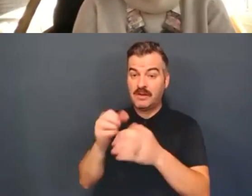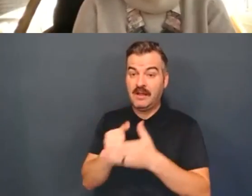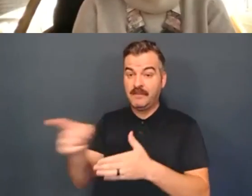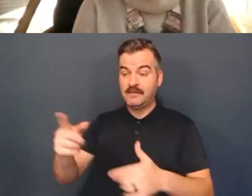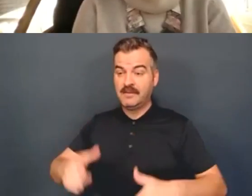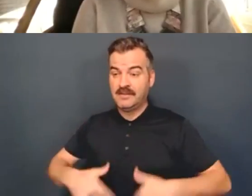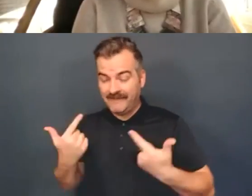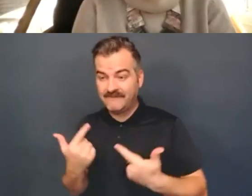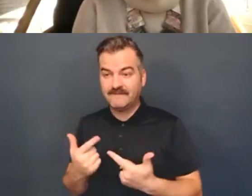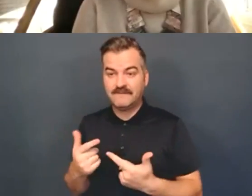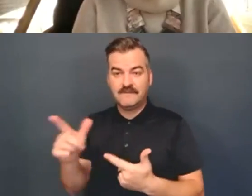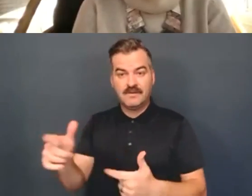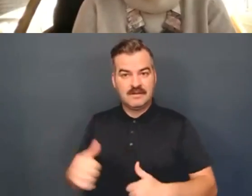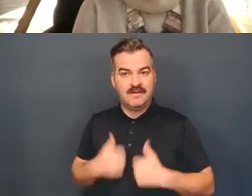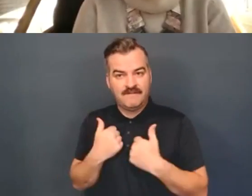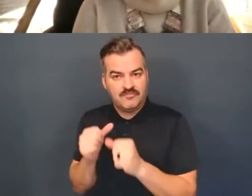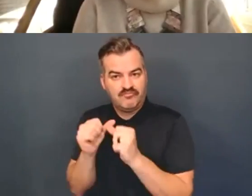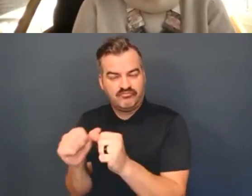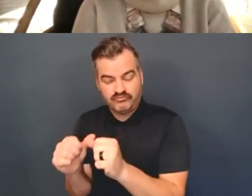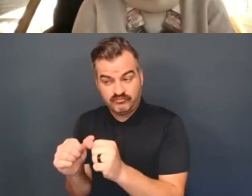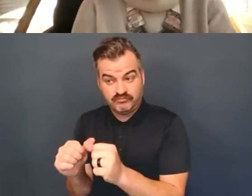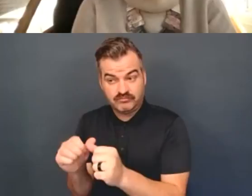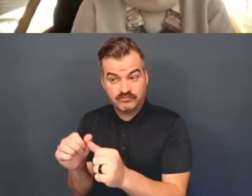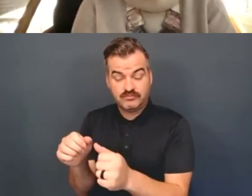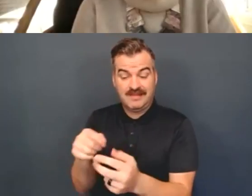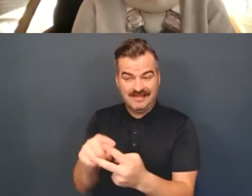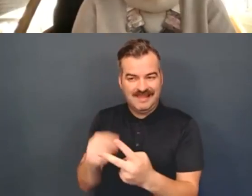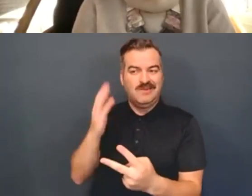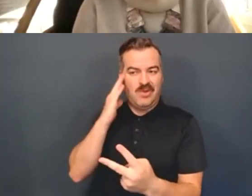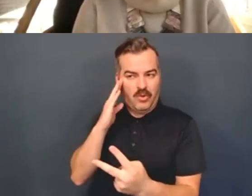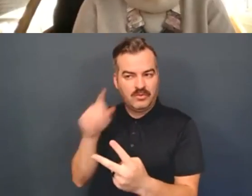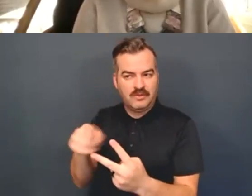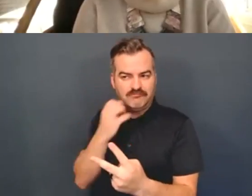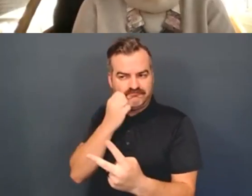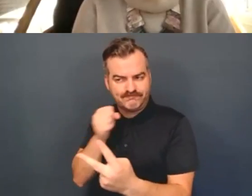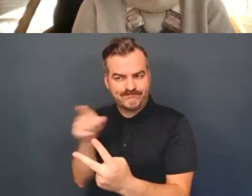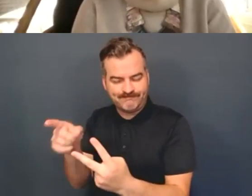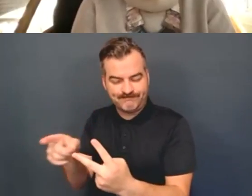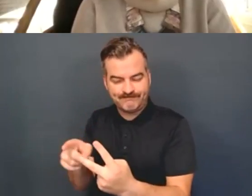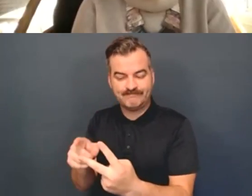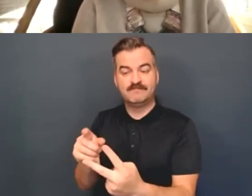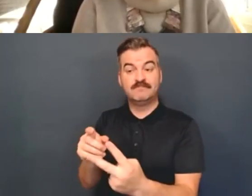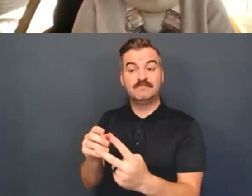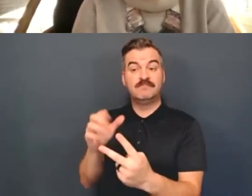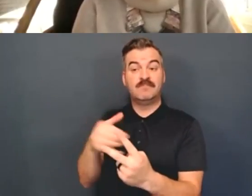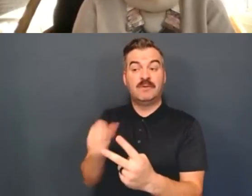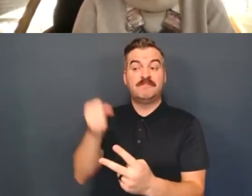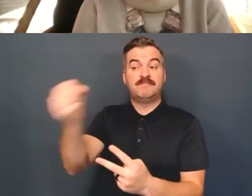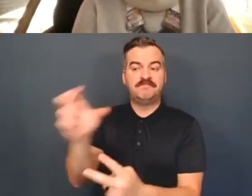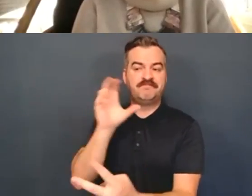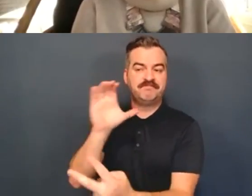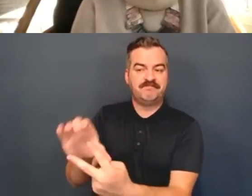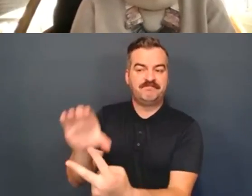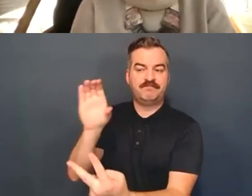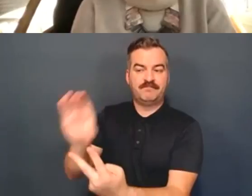and limb of, of the, of a resident with disabilities as staff. So they, we